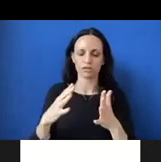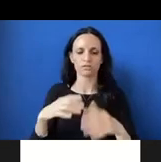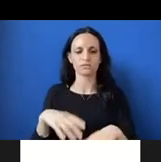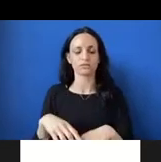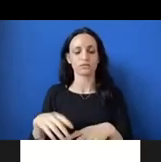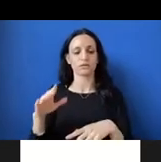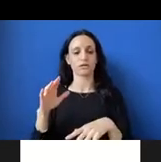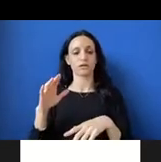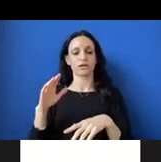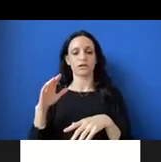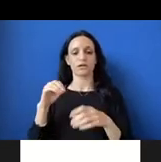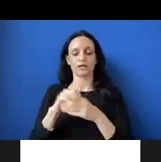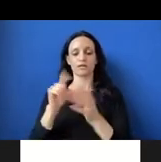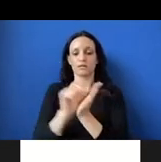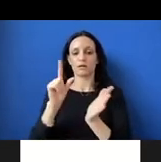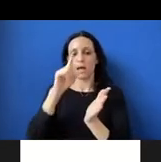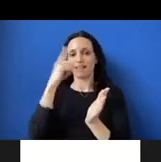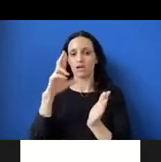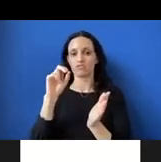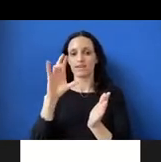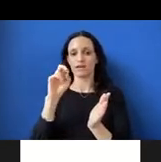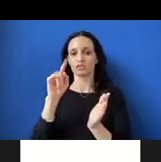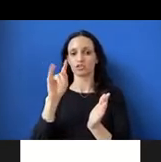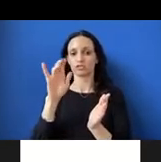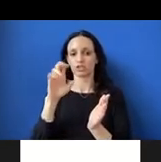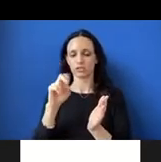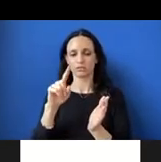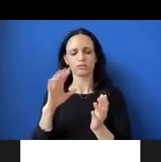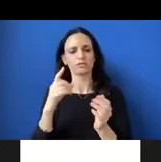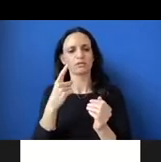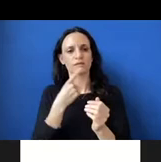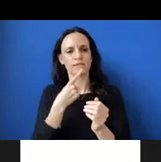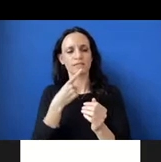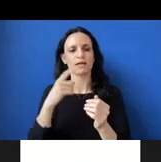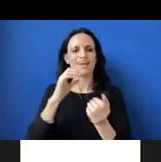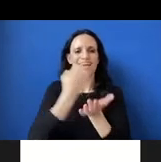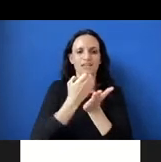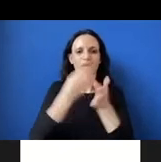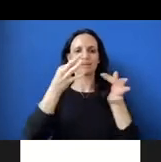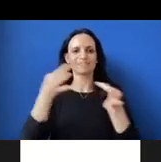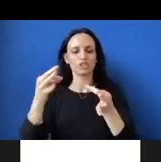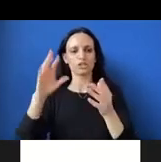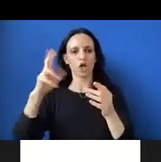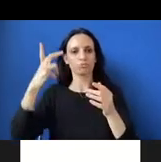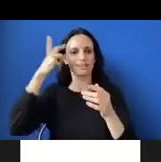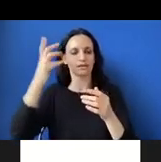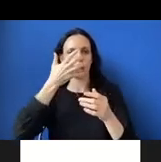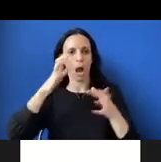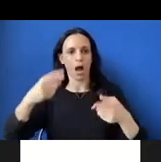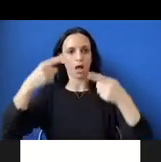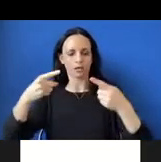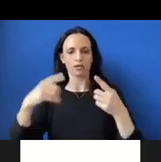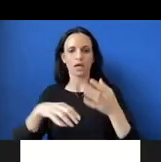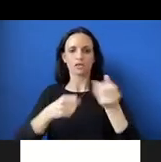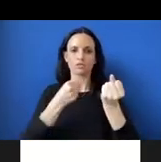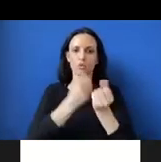he stated that the system of capitalism allows for economic decisions to be politically charged to be in favor of some groups over